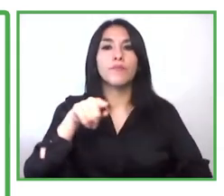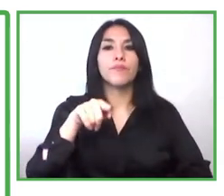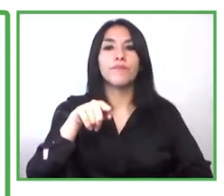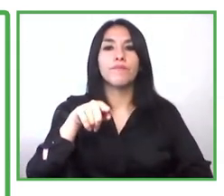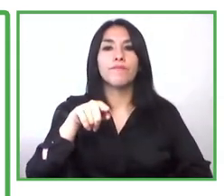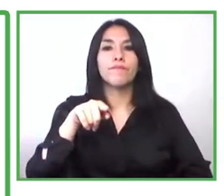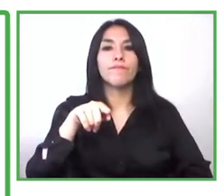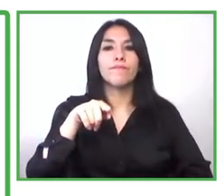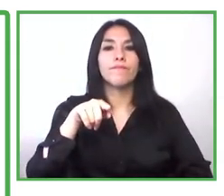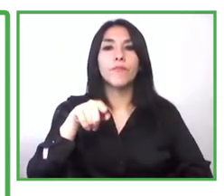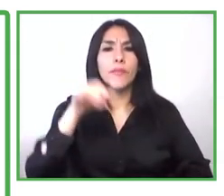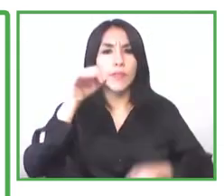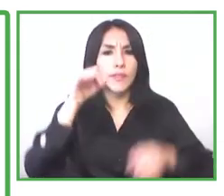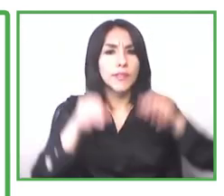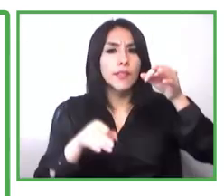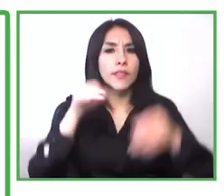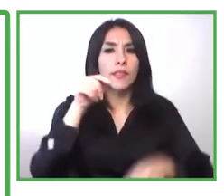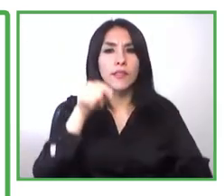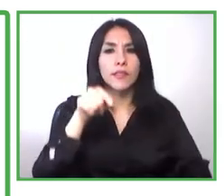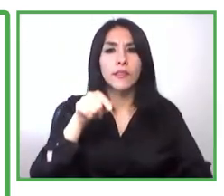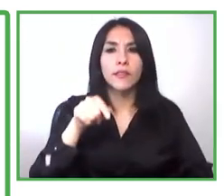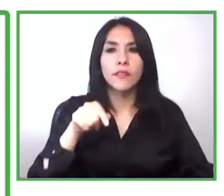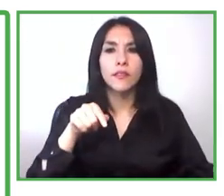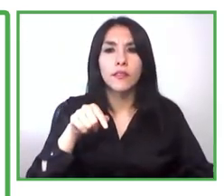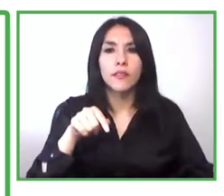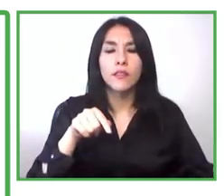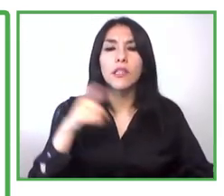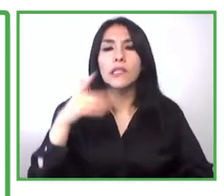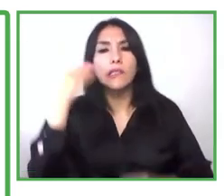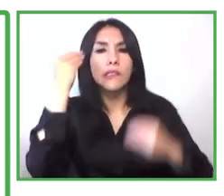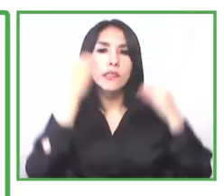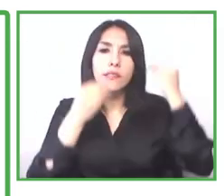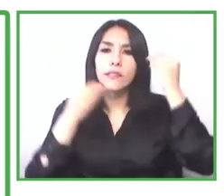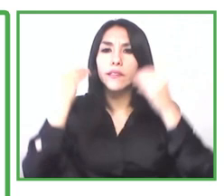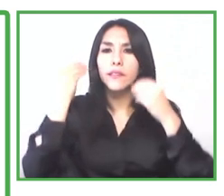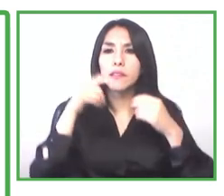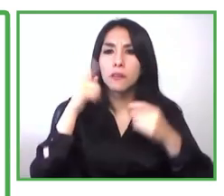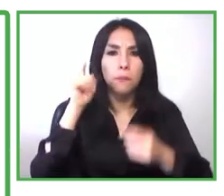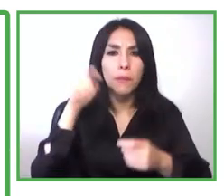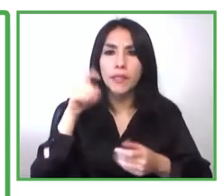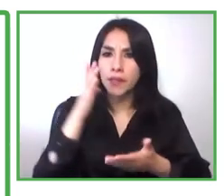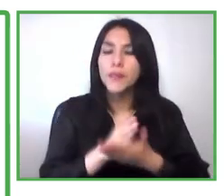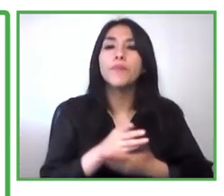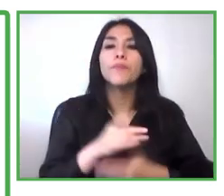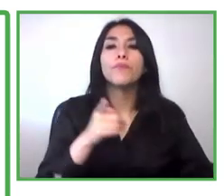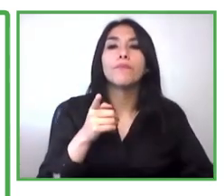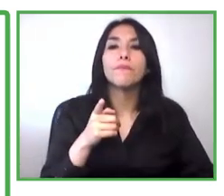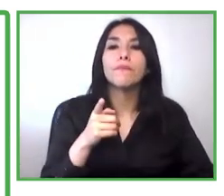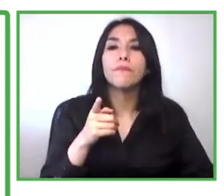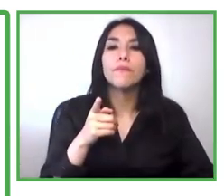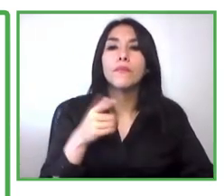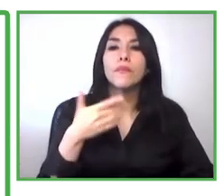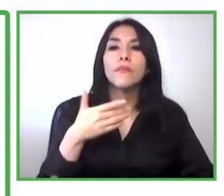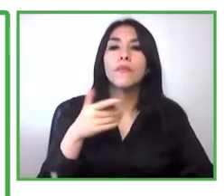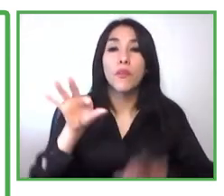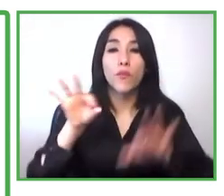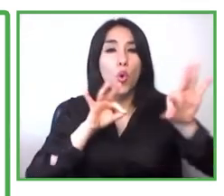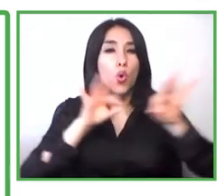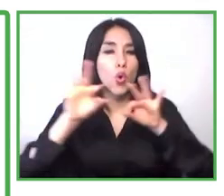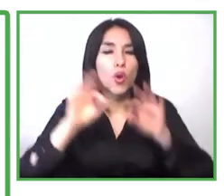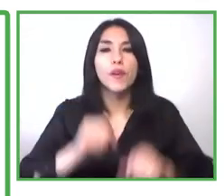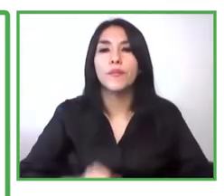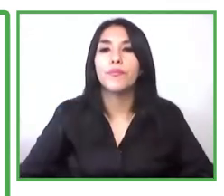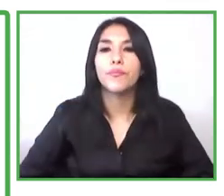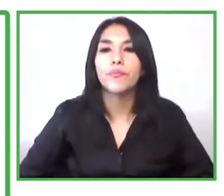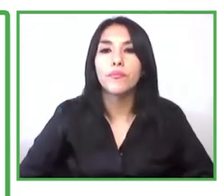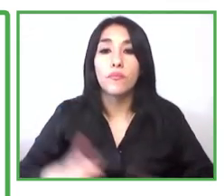select the best entrepreneurships which will be the three that you'll see further along this presentation with these three ventures we